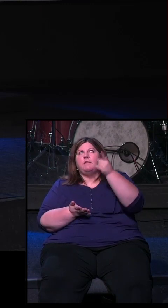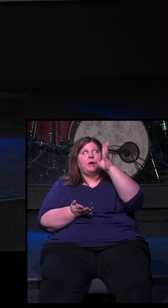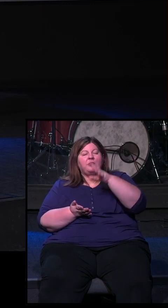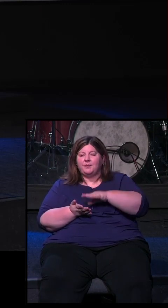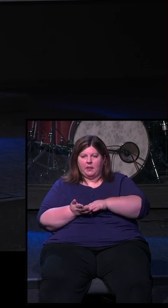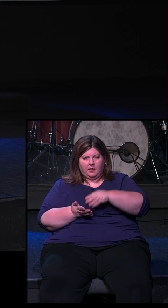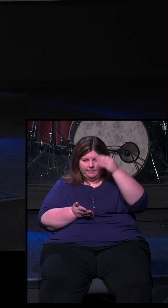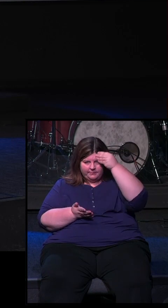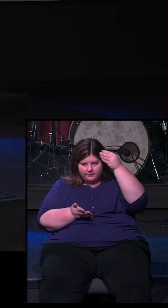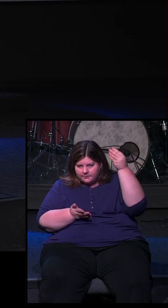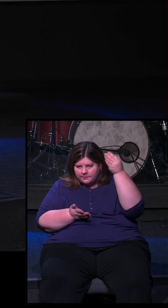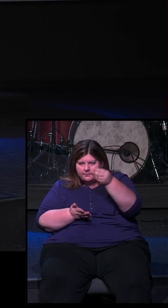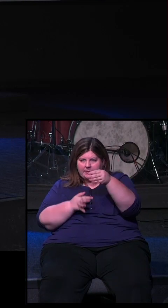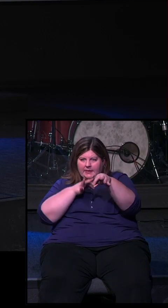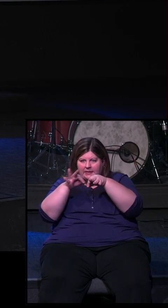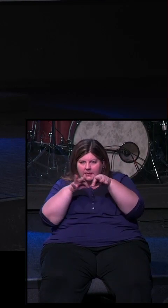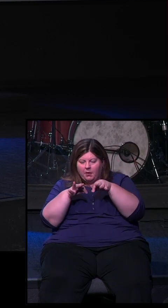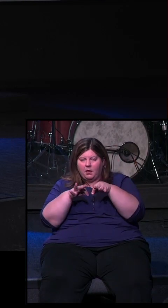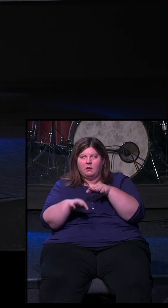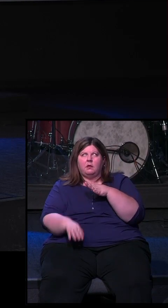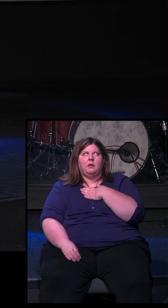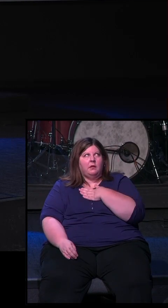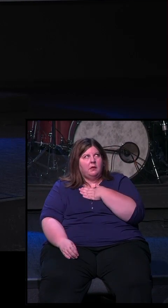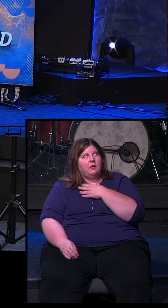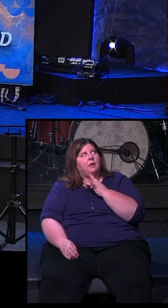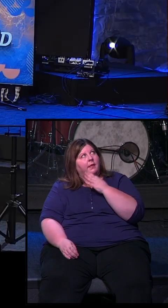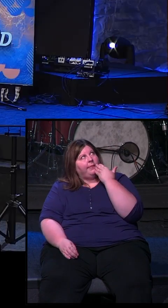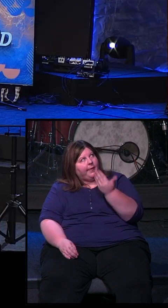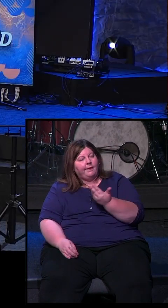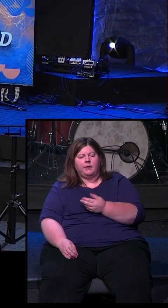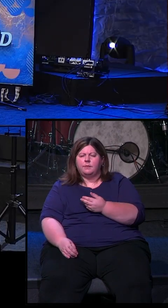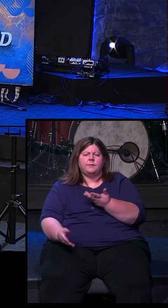clear. How's he want to take care of this situation?